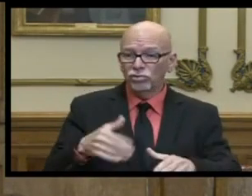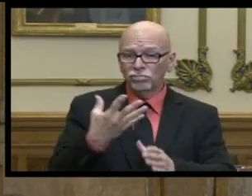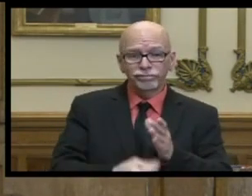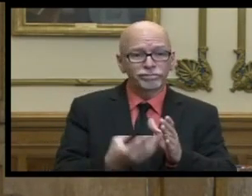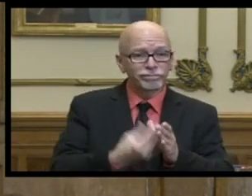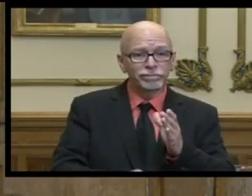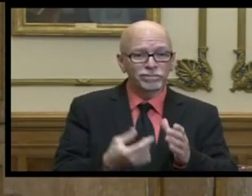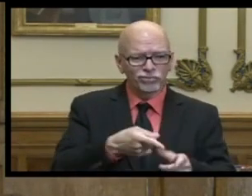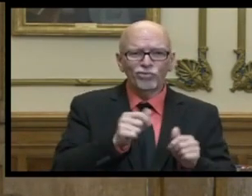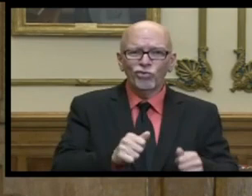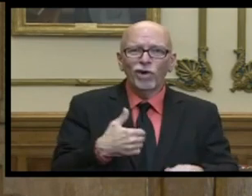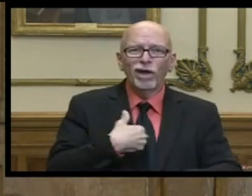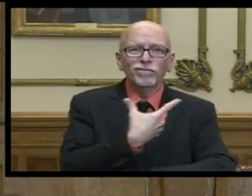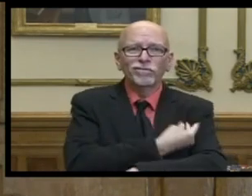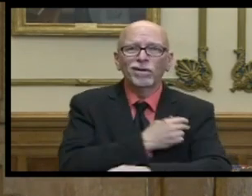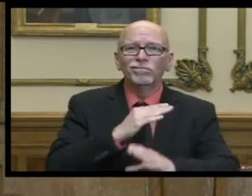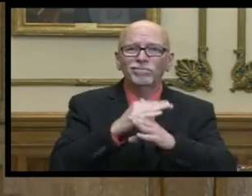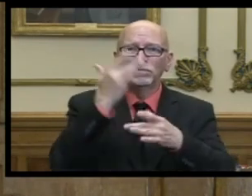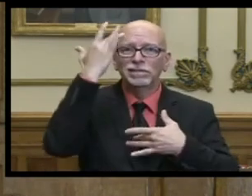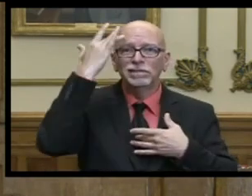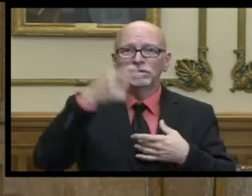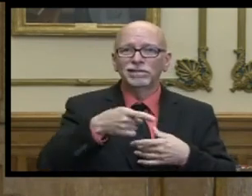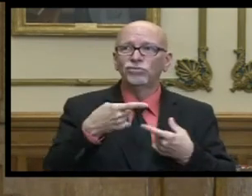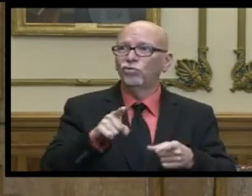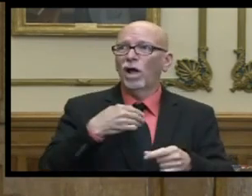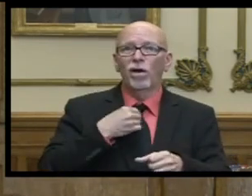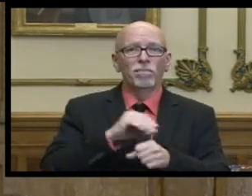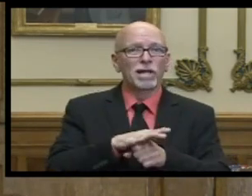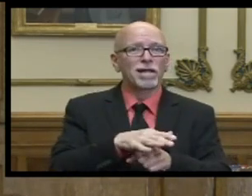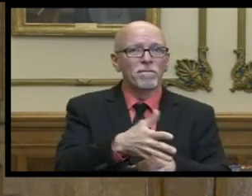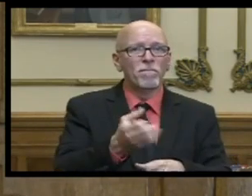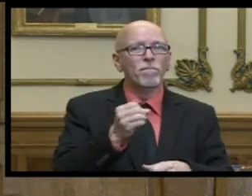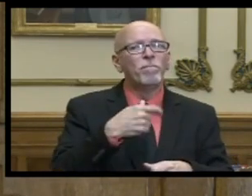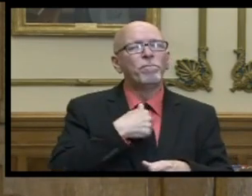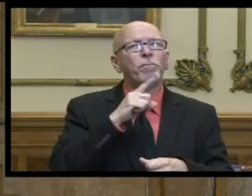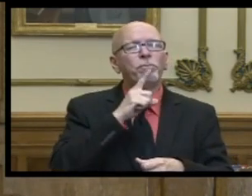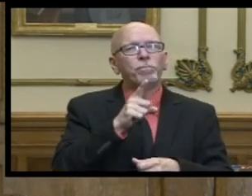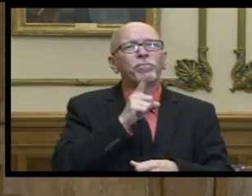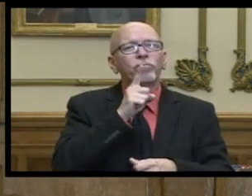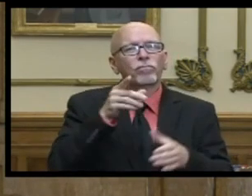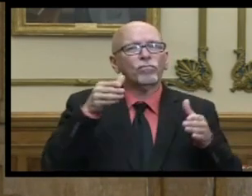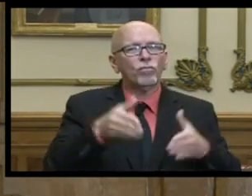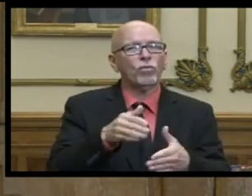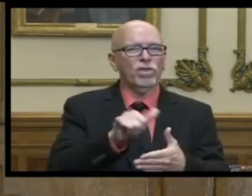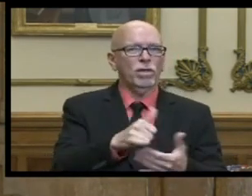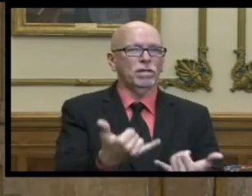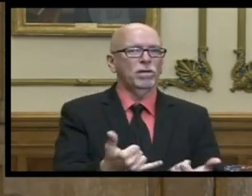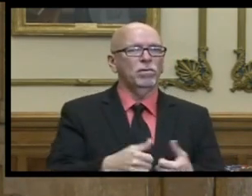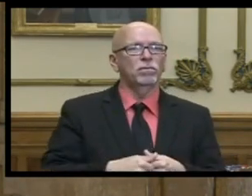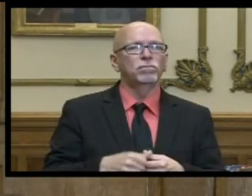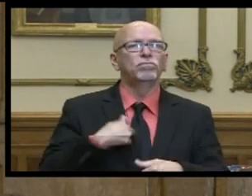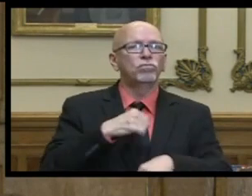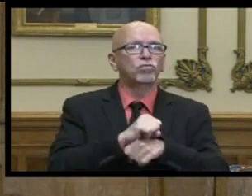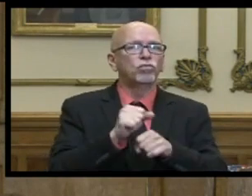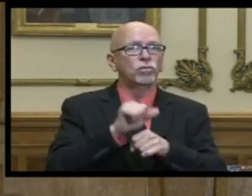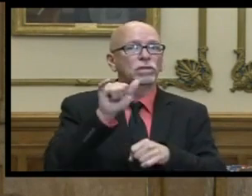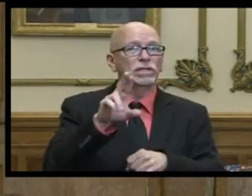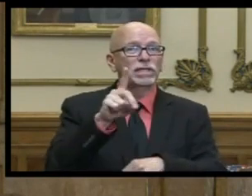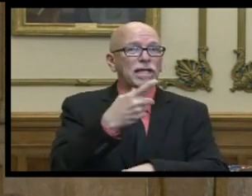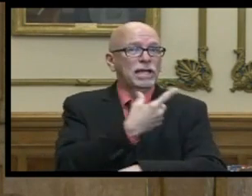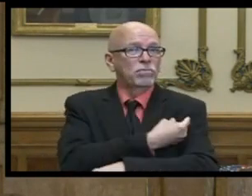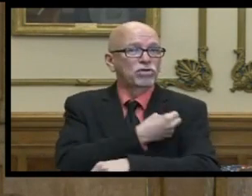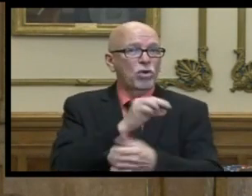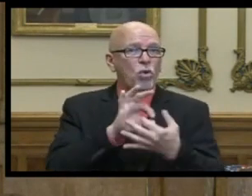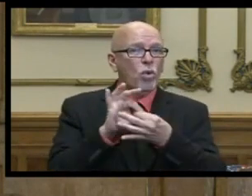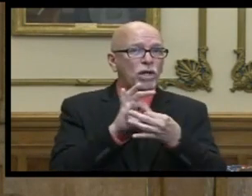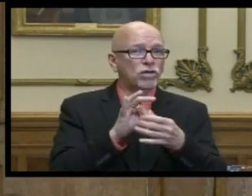vaccine preventable diseases in the middle of a pandemic so we're really really focusing on that right now we're working with the indiana immunization